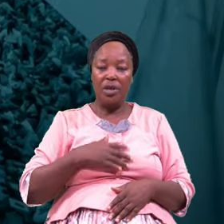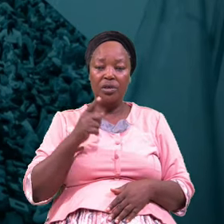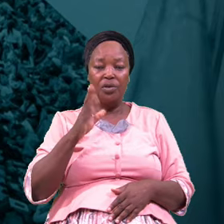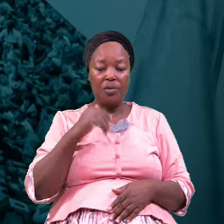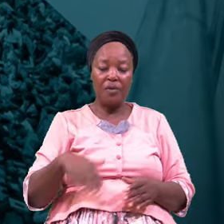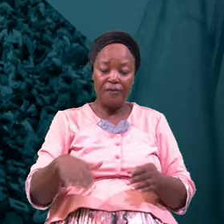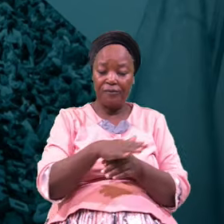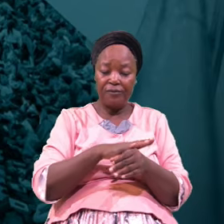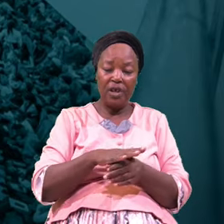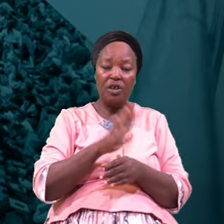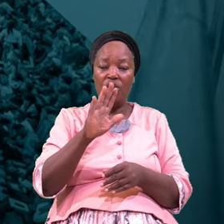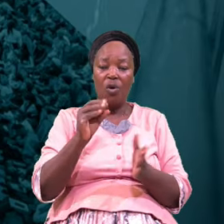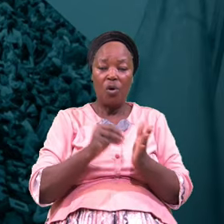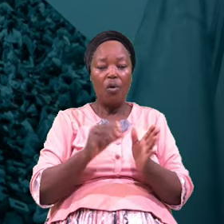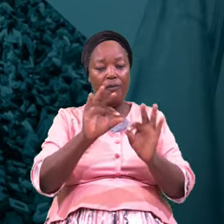Your Form